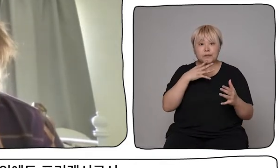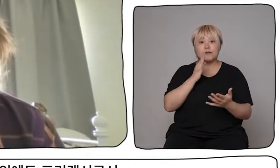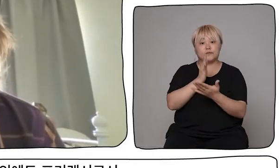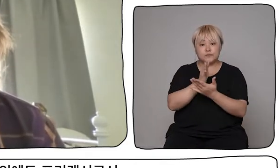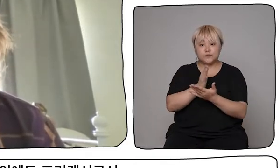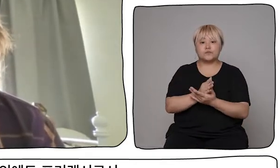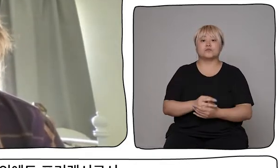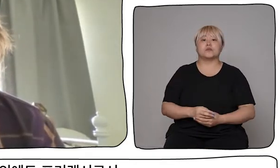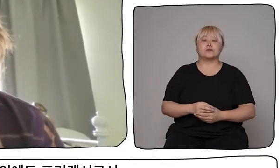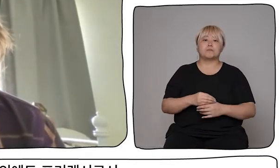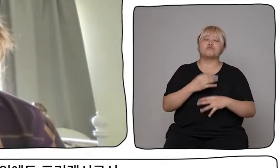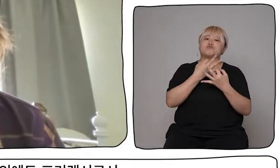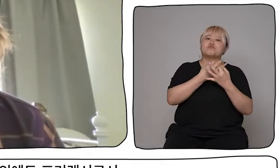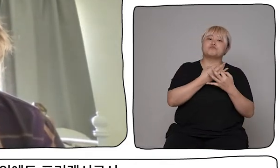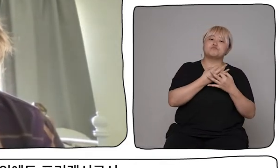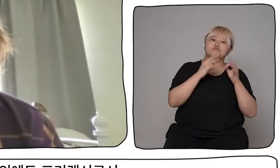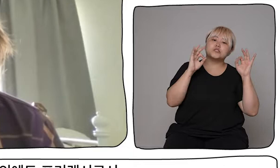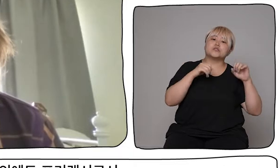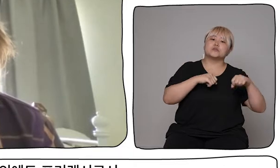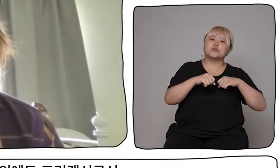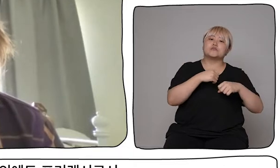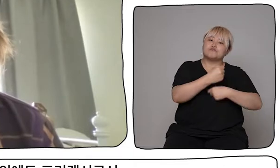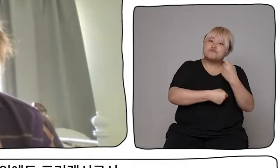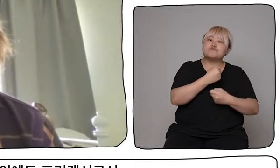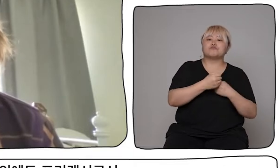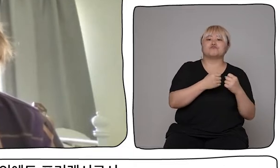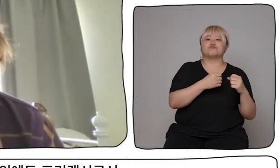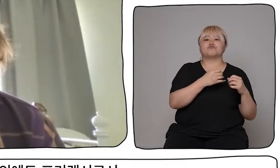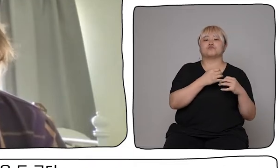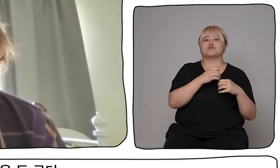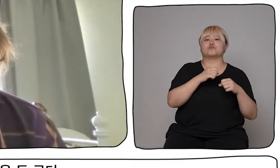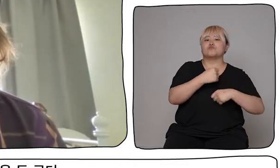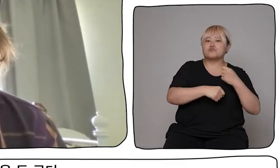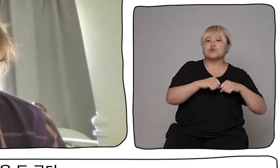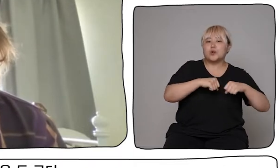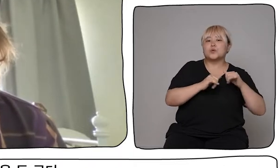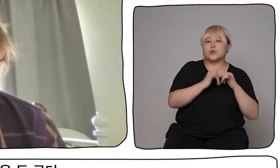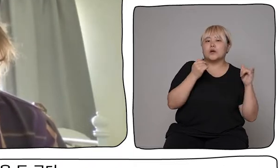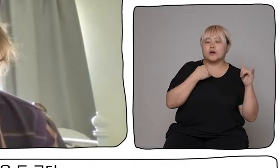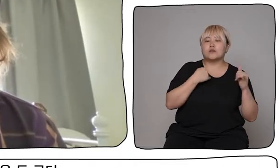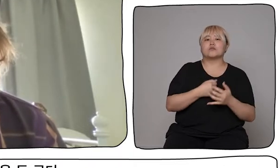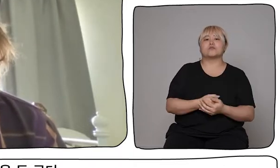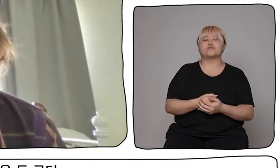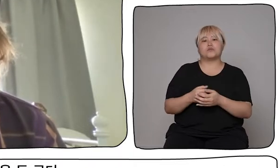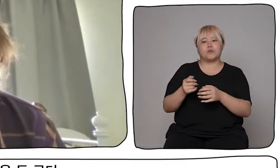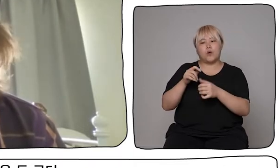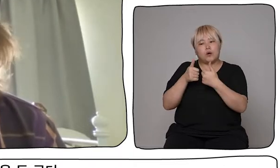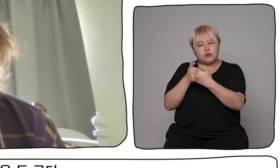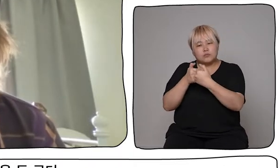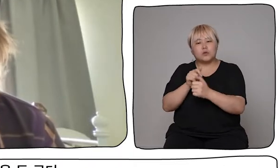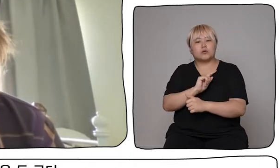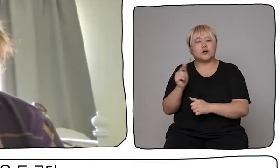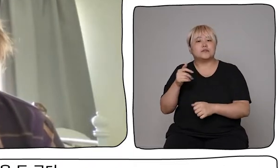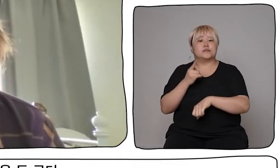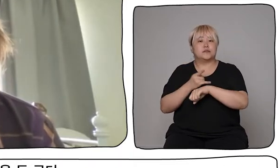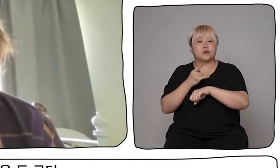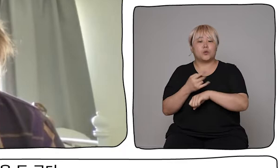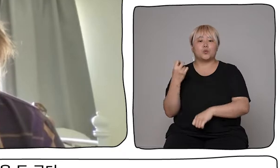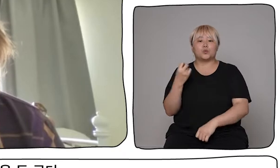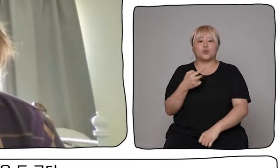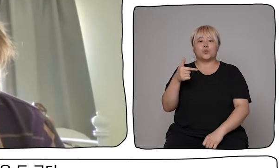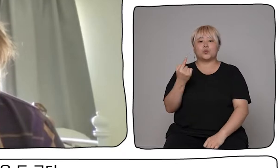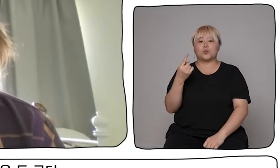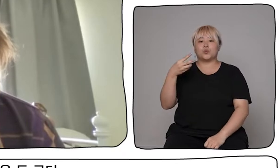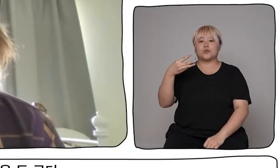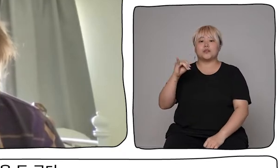on digital and disability art in a freelance capacity and I run the Nottingham-based theatre company